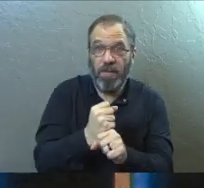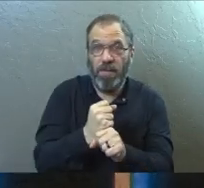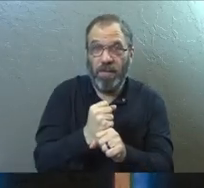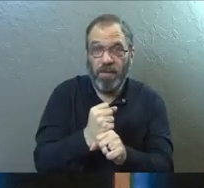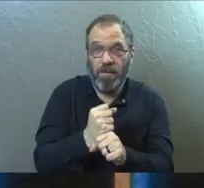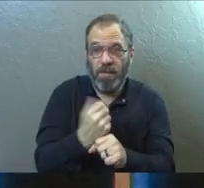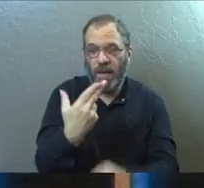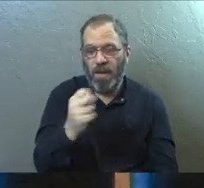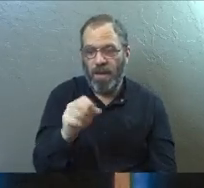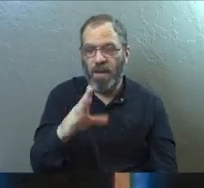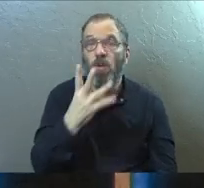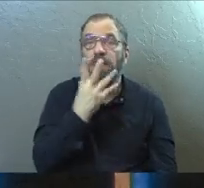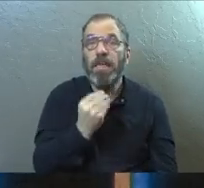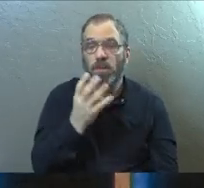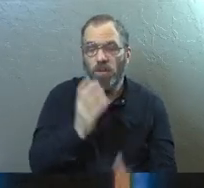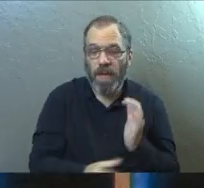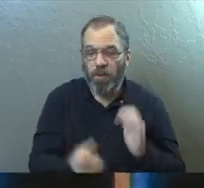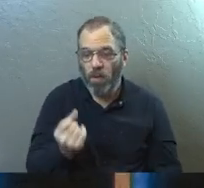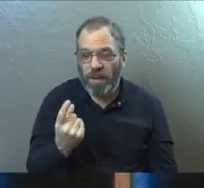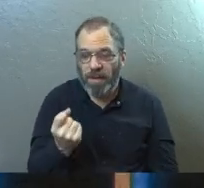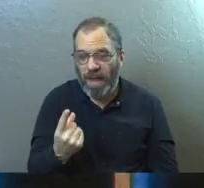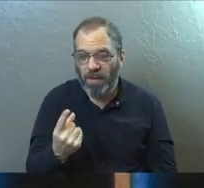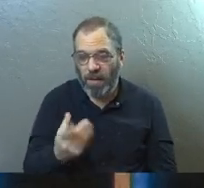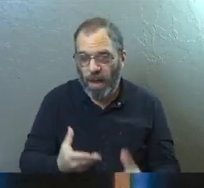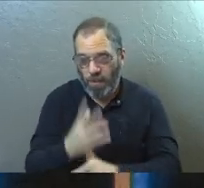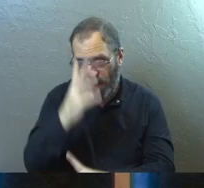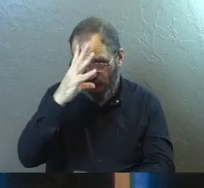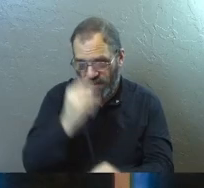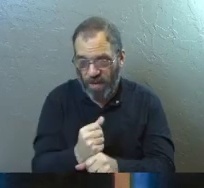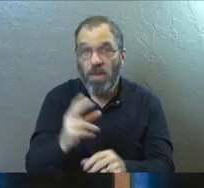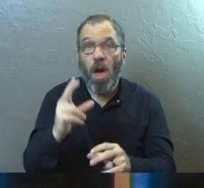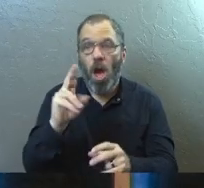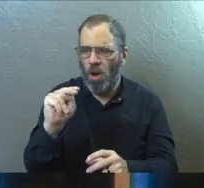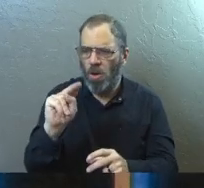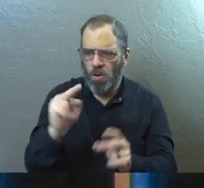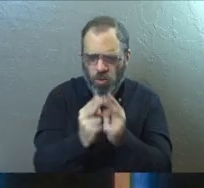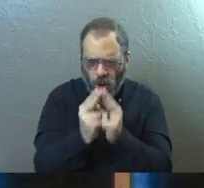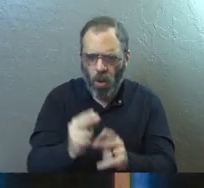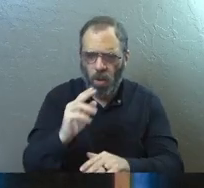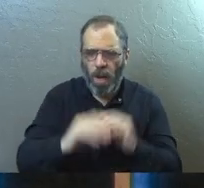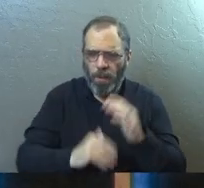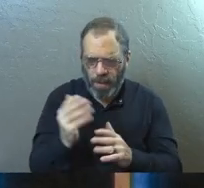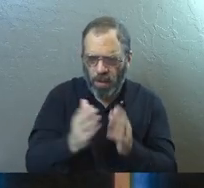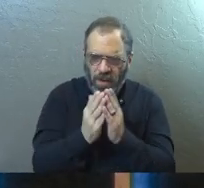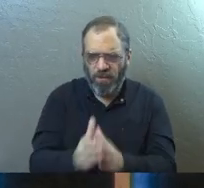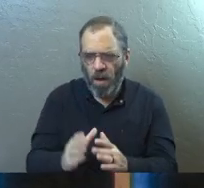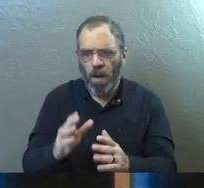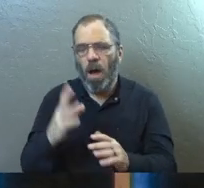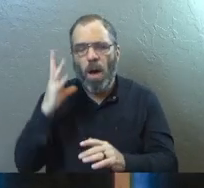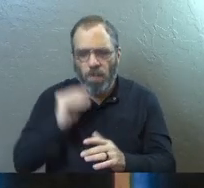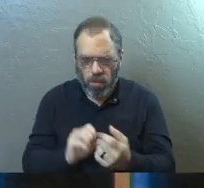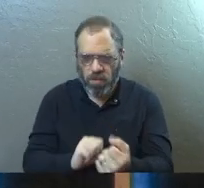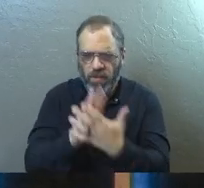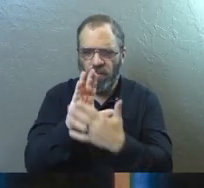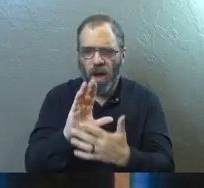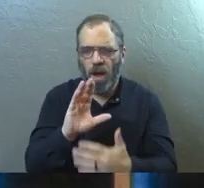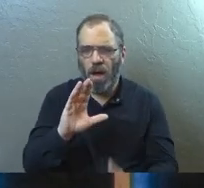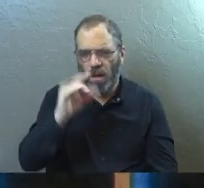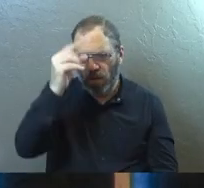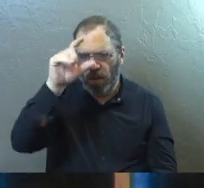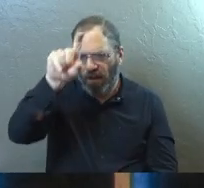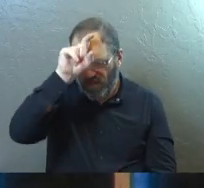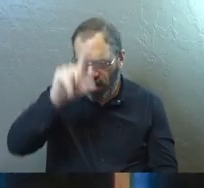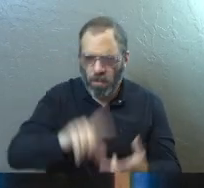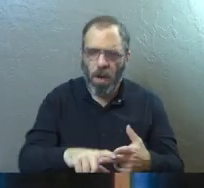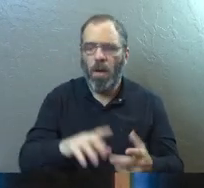Remember Hebrews 11? By faith. Noah built an ark by faith. Moses confronted Pharaoh by faith. David confronted Goliath